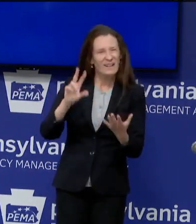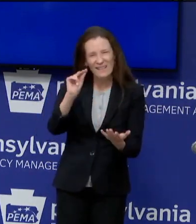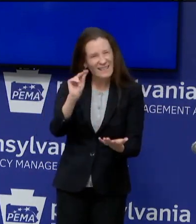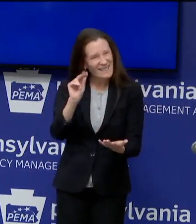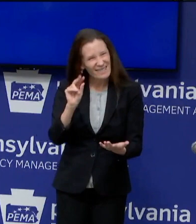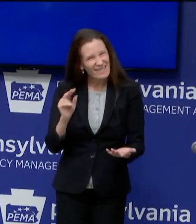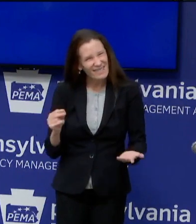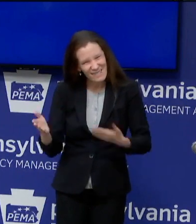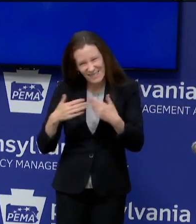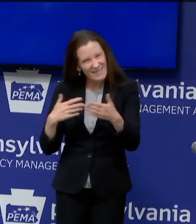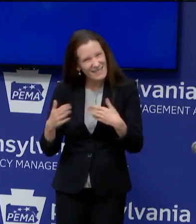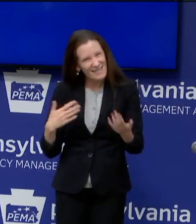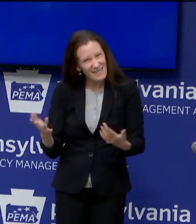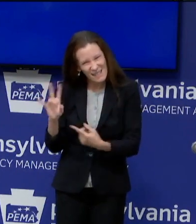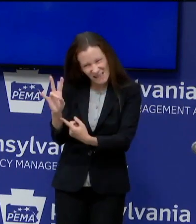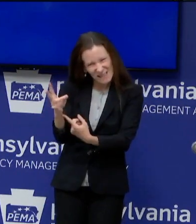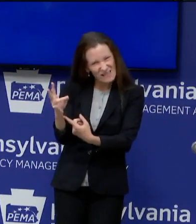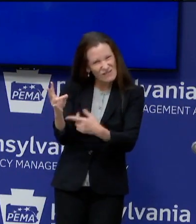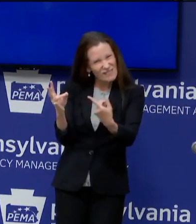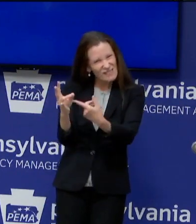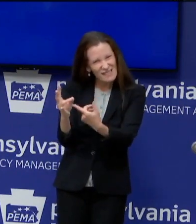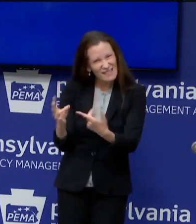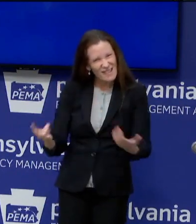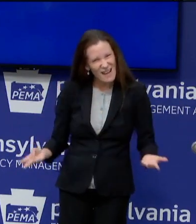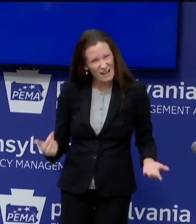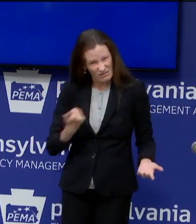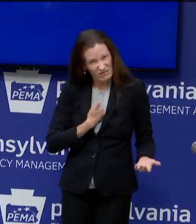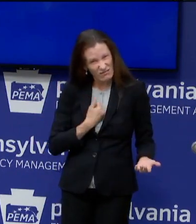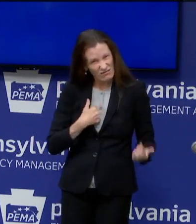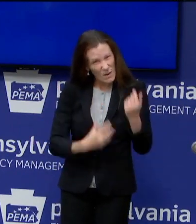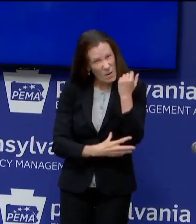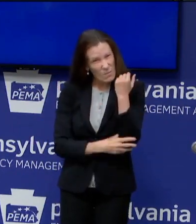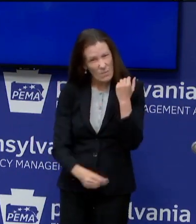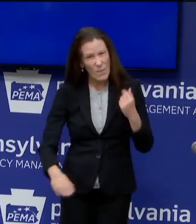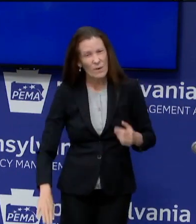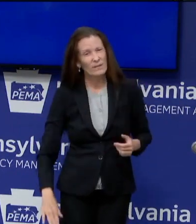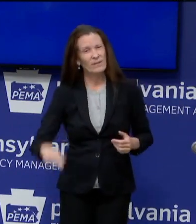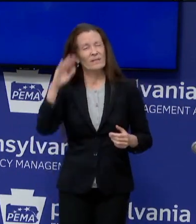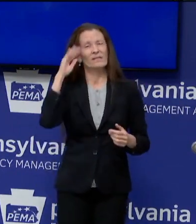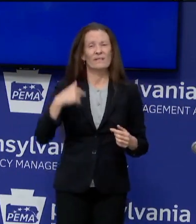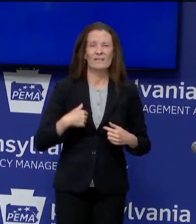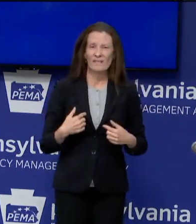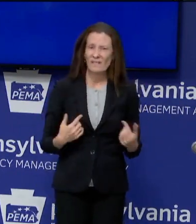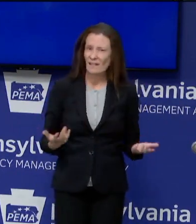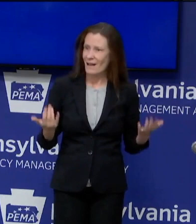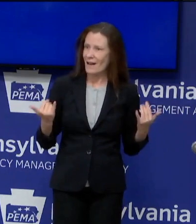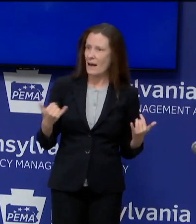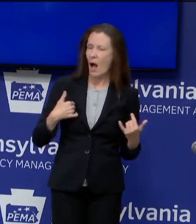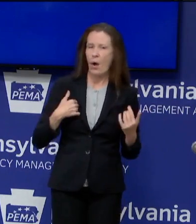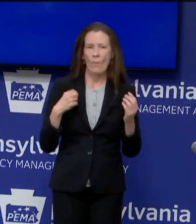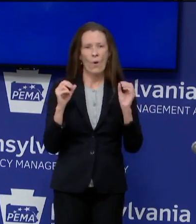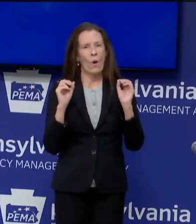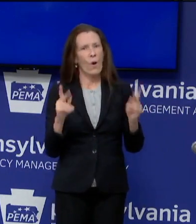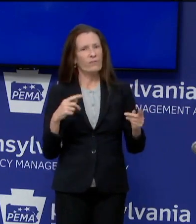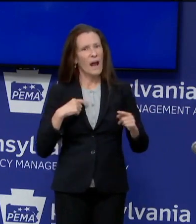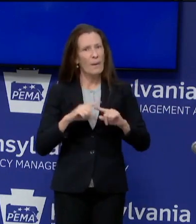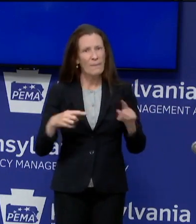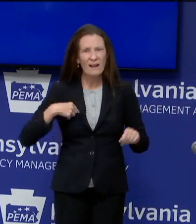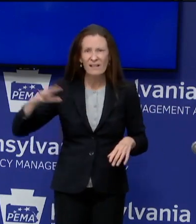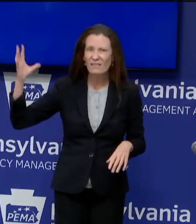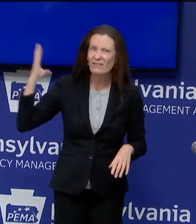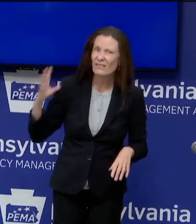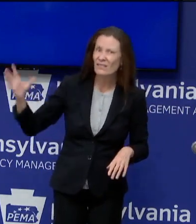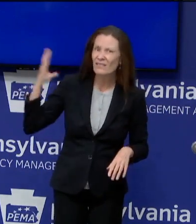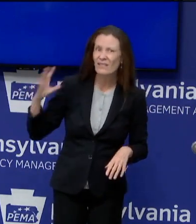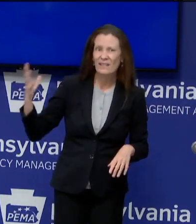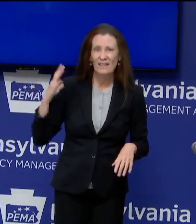this, I was a really poor kid growing up. I know I don't necessarily look like the face of urban poverty today, but I lived in nine places by the time I was 18 years old.